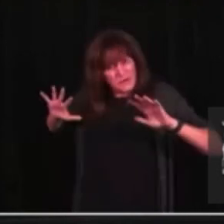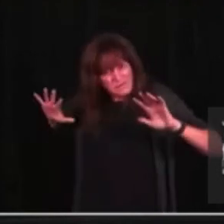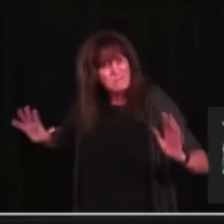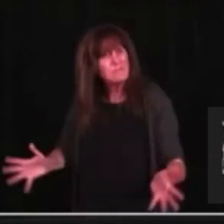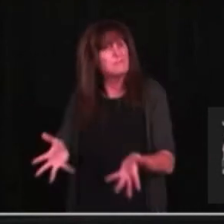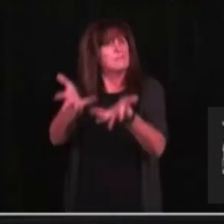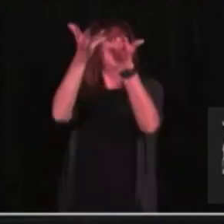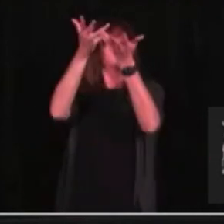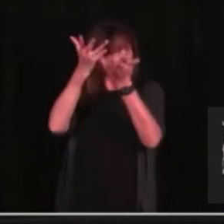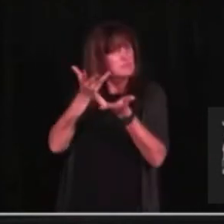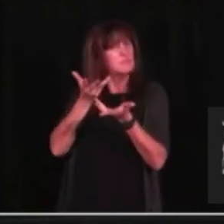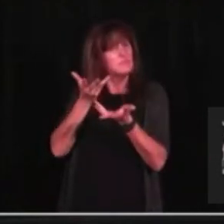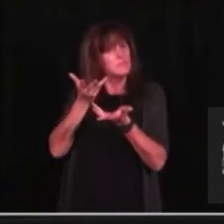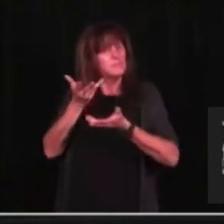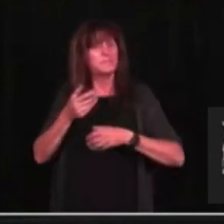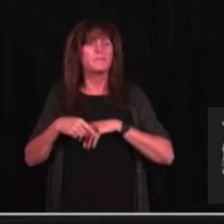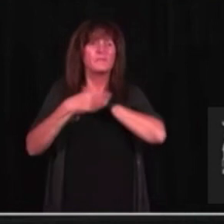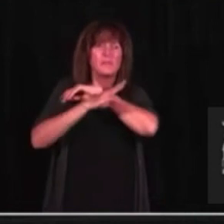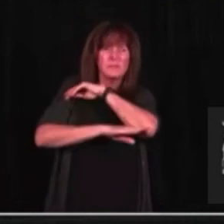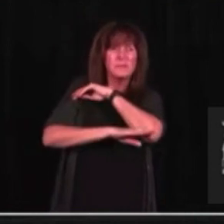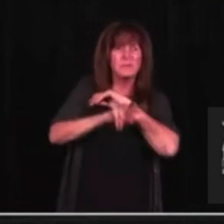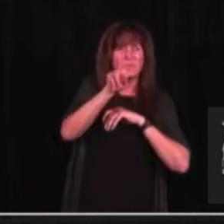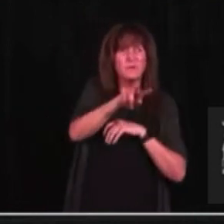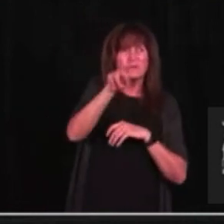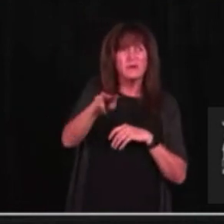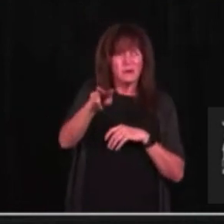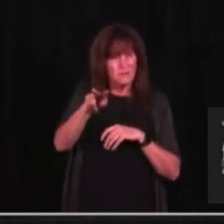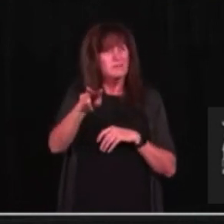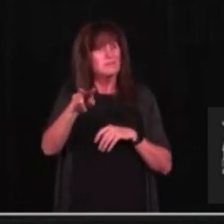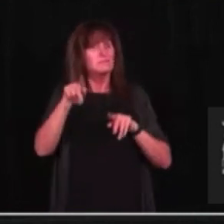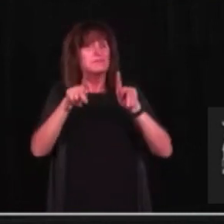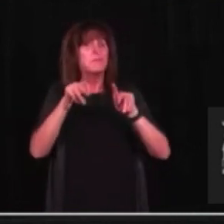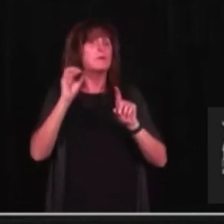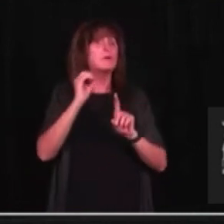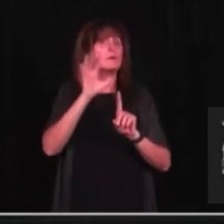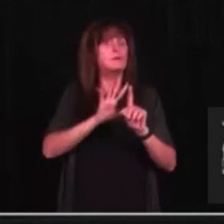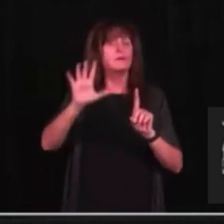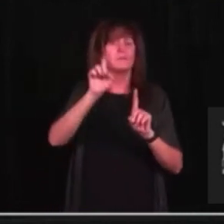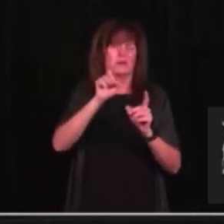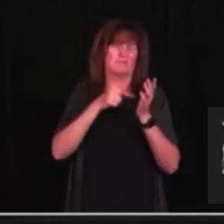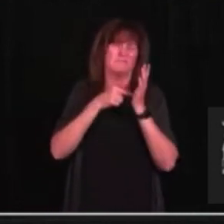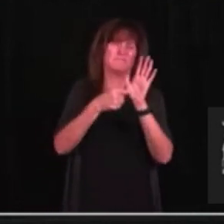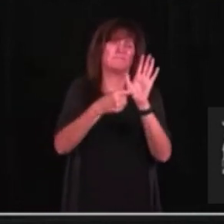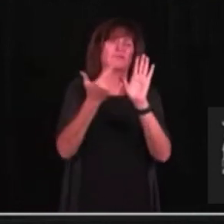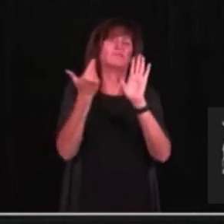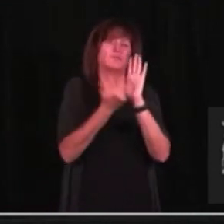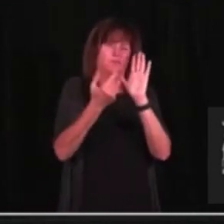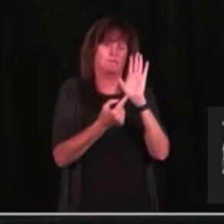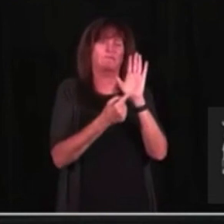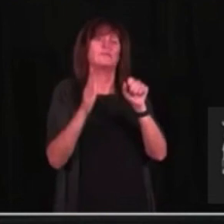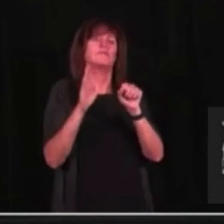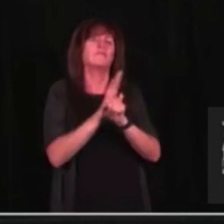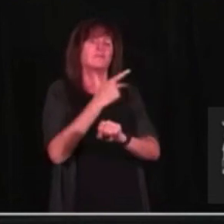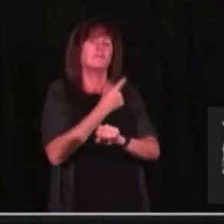as of September 22, Ontarians will need to provide proof of being fully vaccinated in order to access a number of